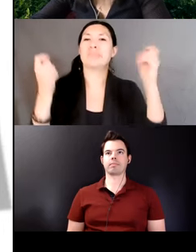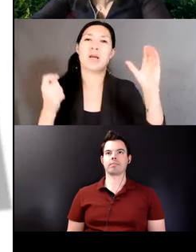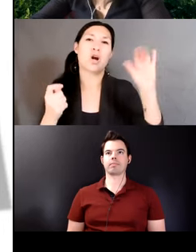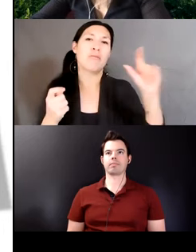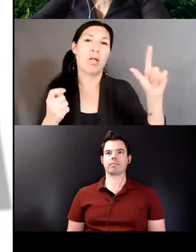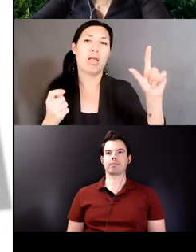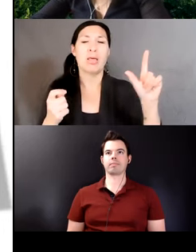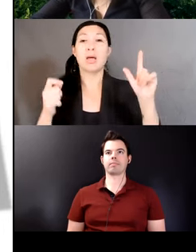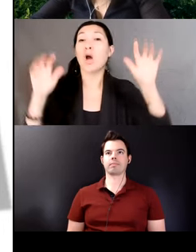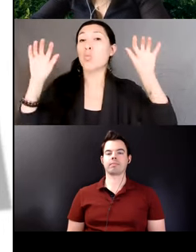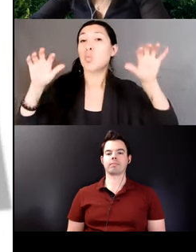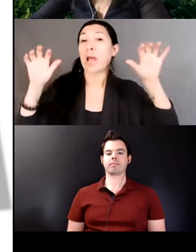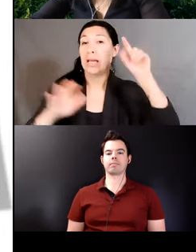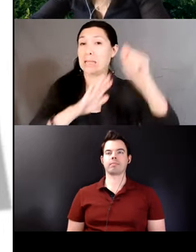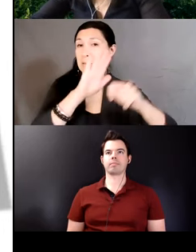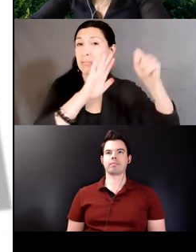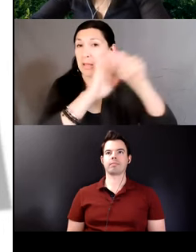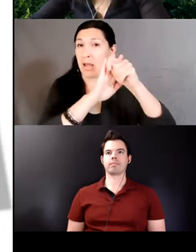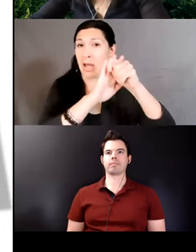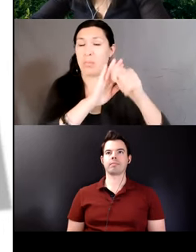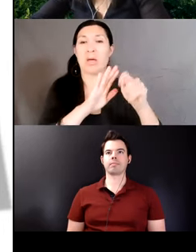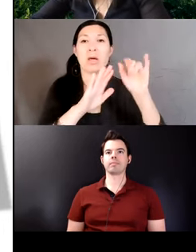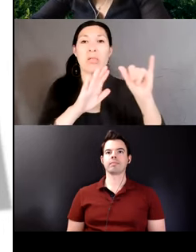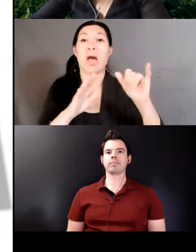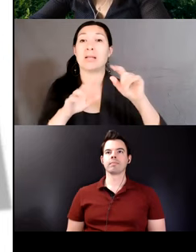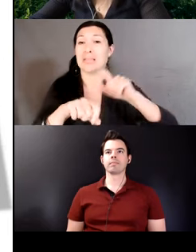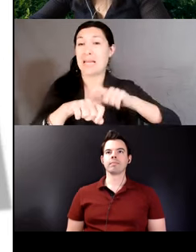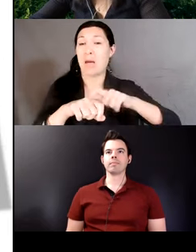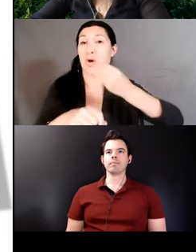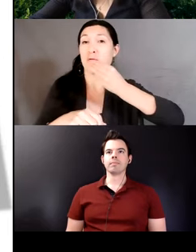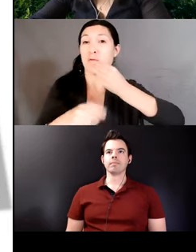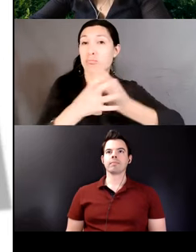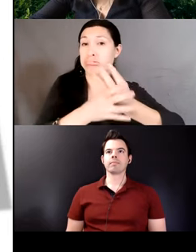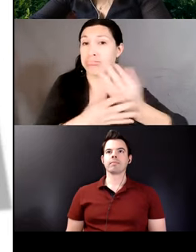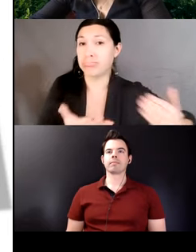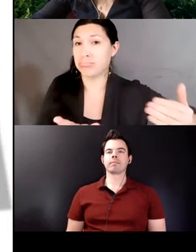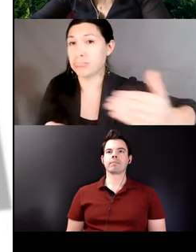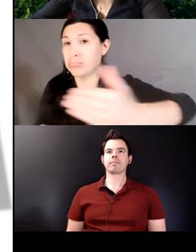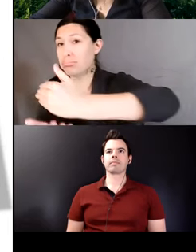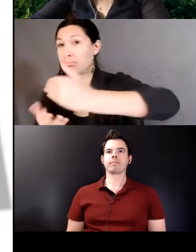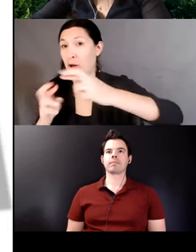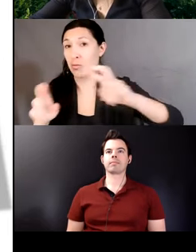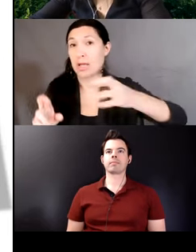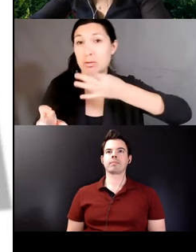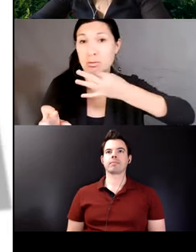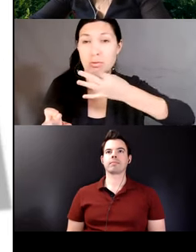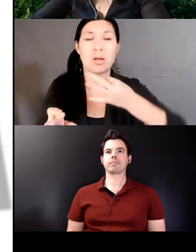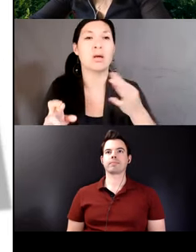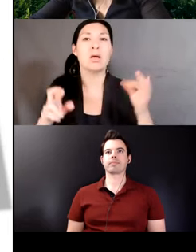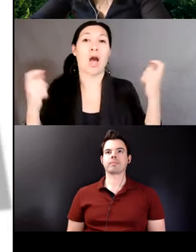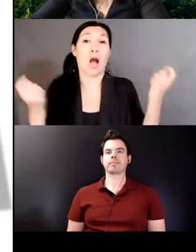season, the harvest is almost ready already, carnivals is a result of